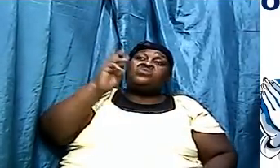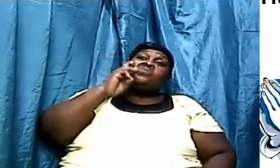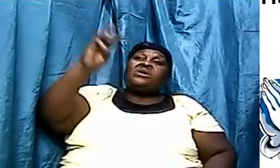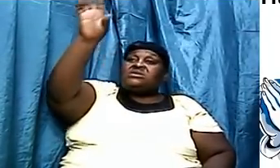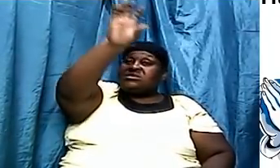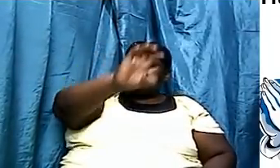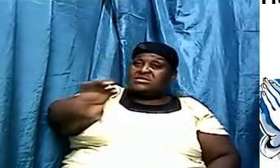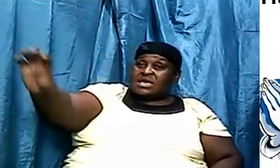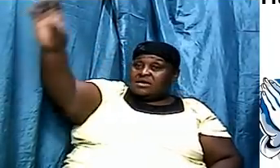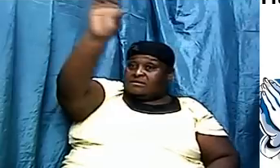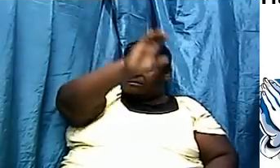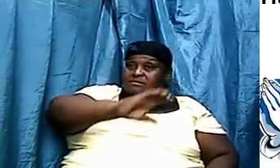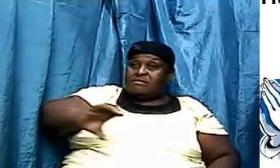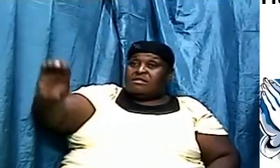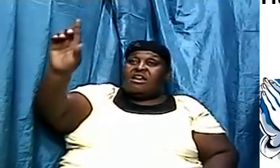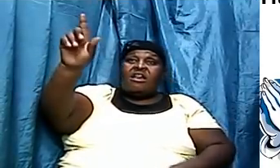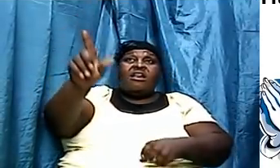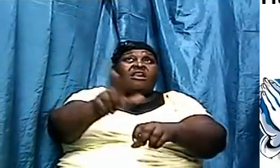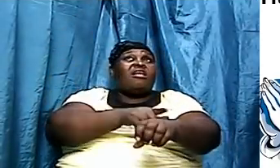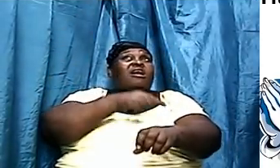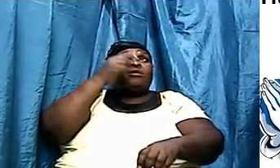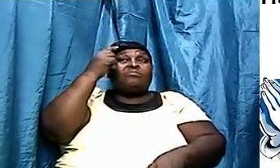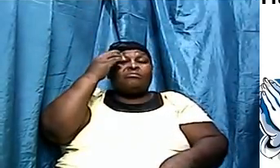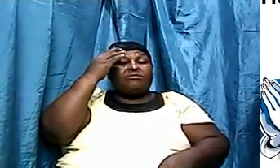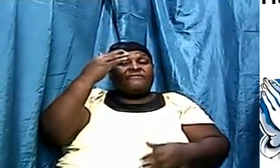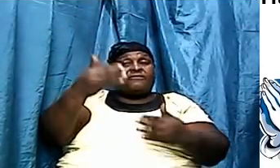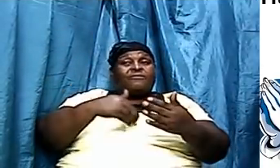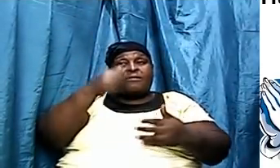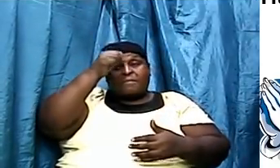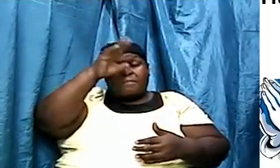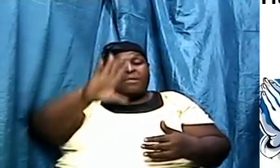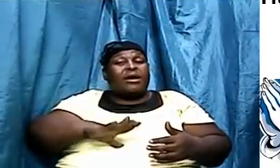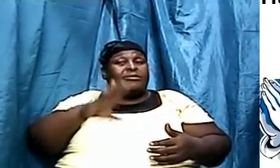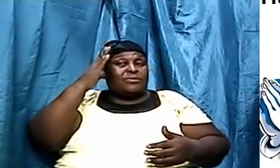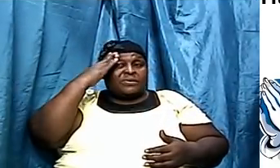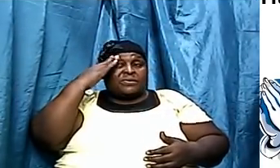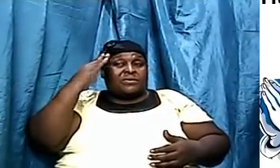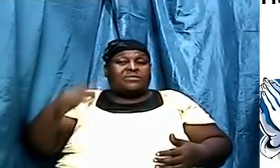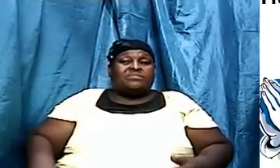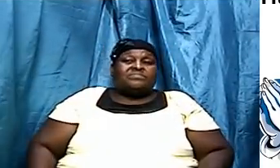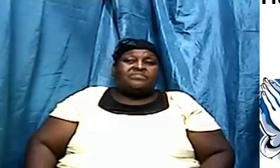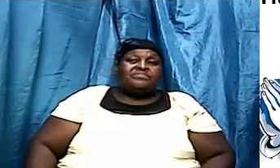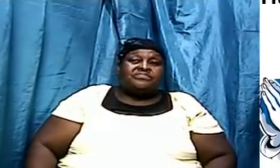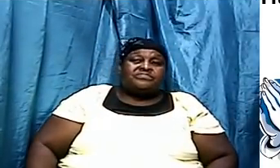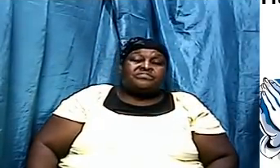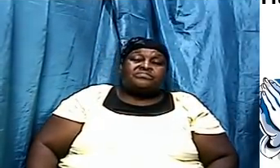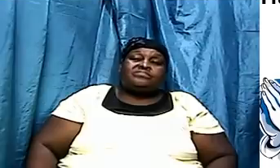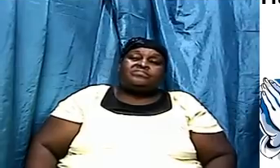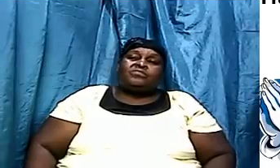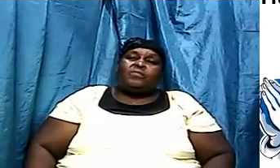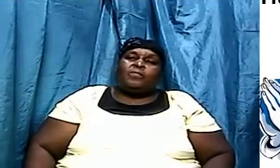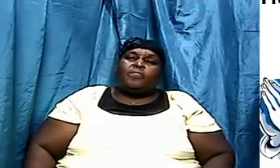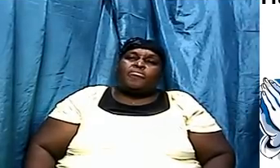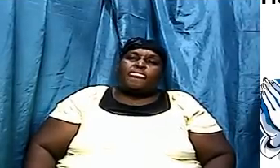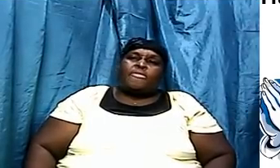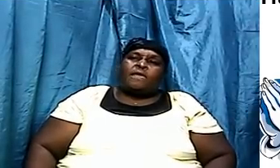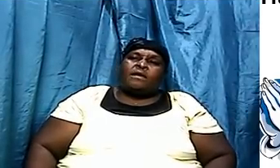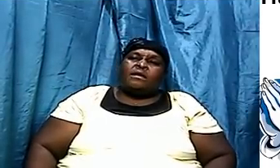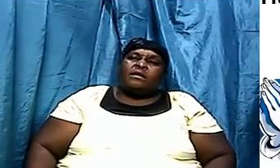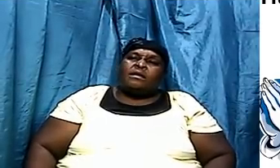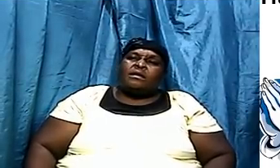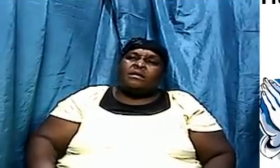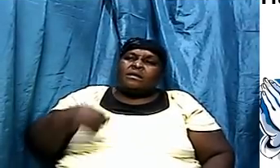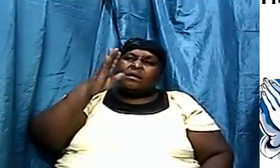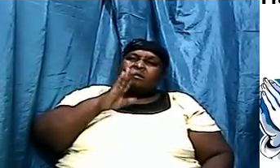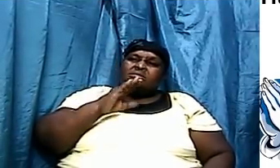look at some other verses Job chapter 26 verse 8 just to make the point I think God wants us to get the